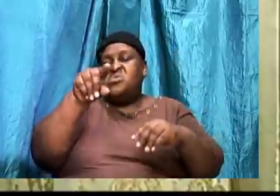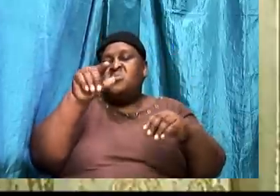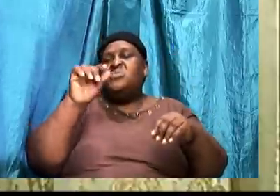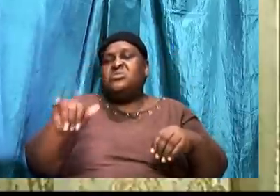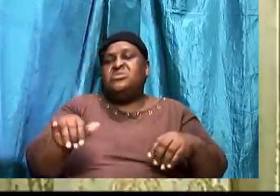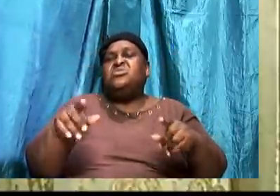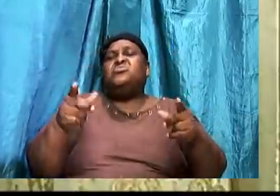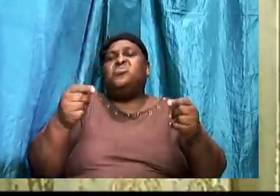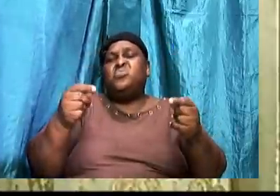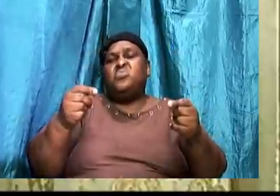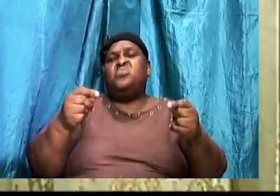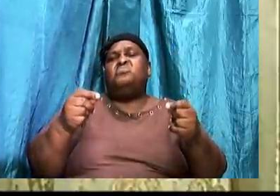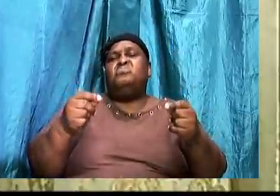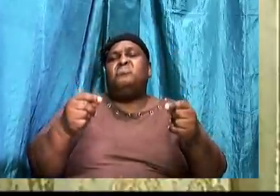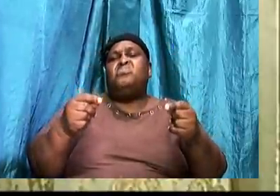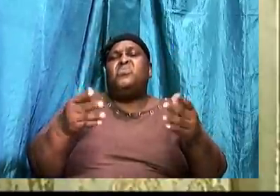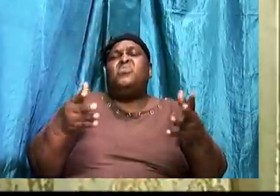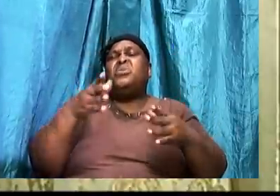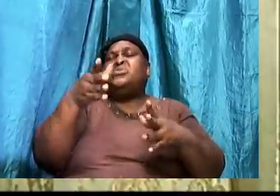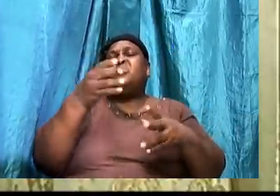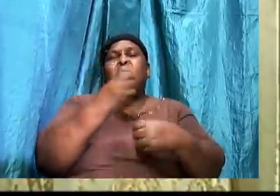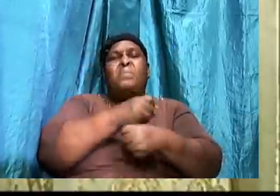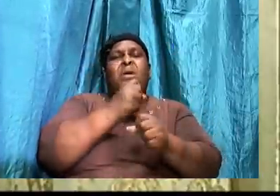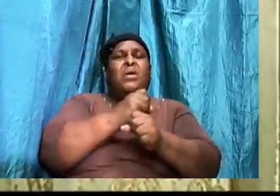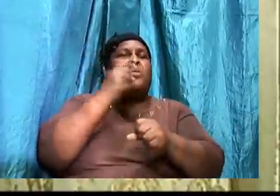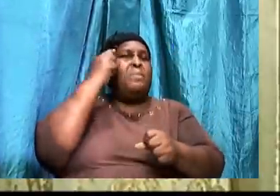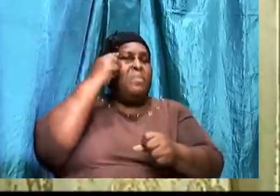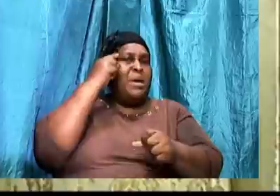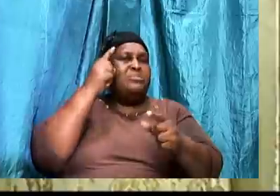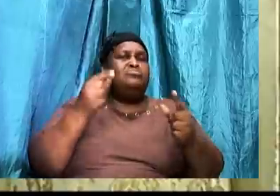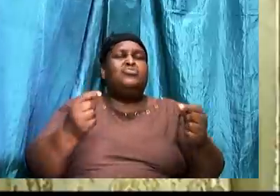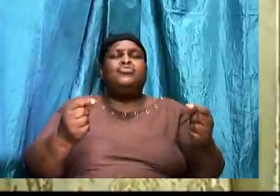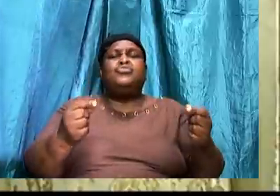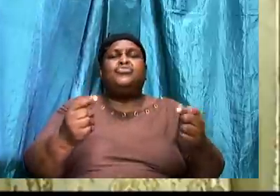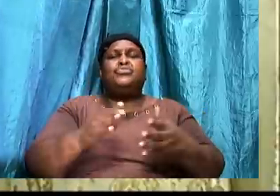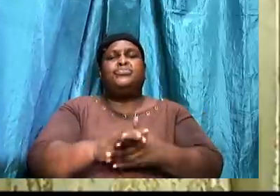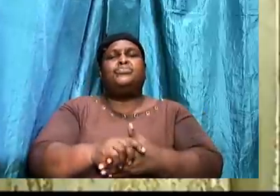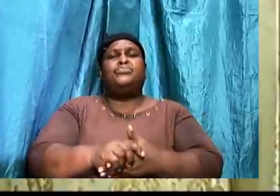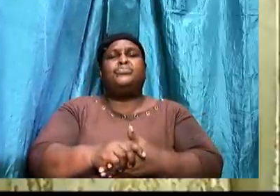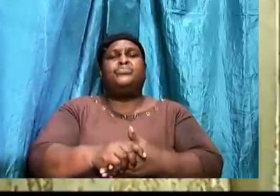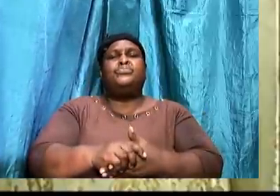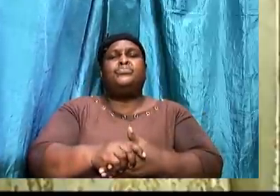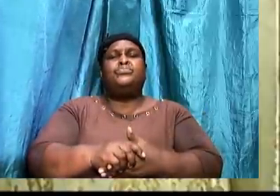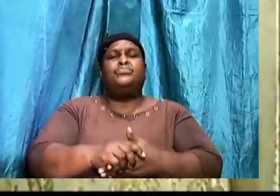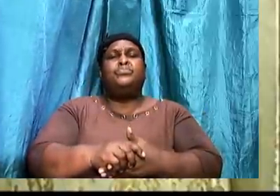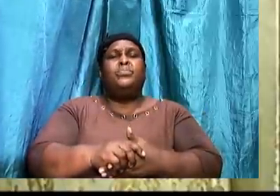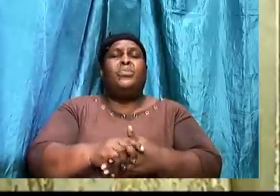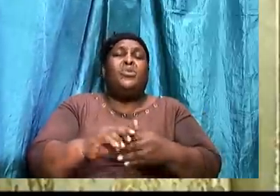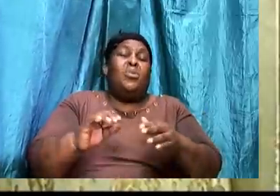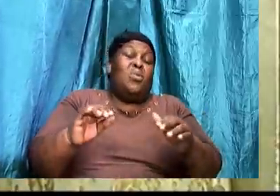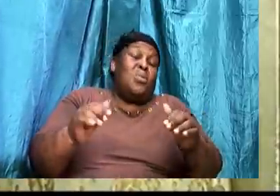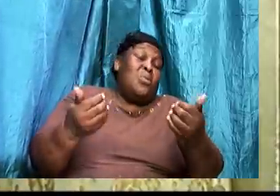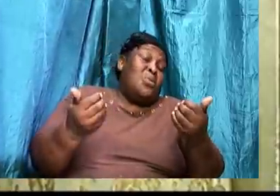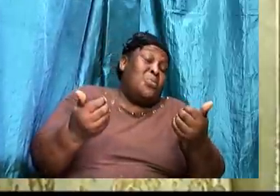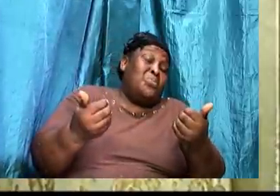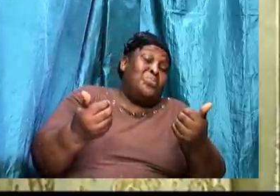mind. To do. What has he suggested to you. How is he.